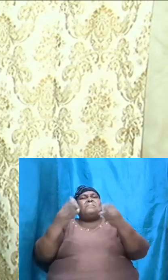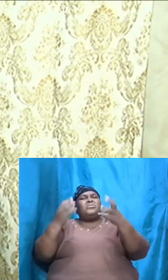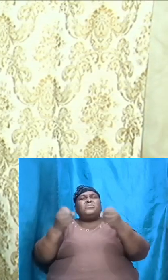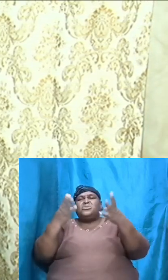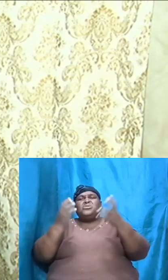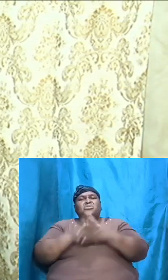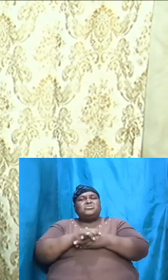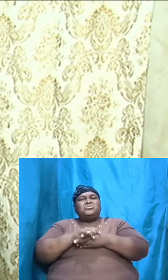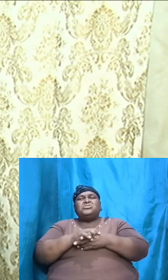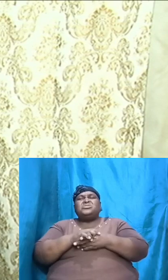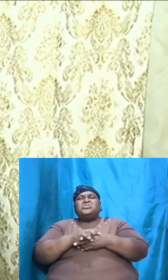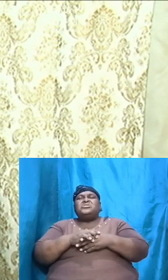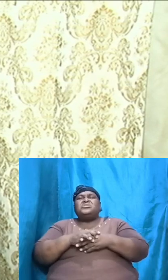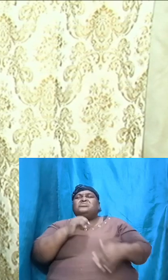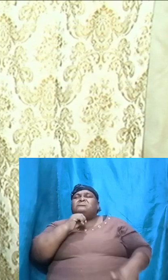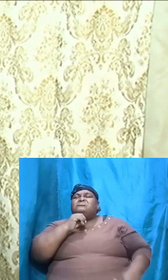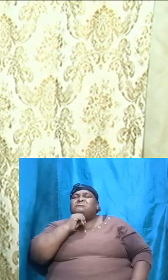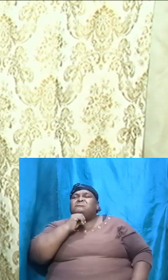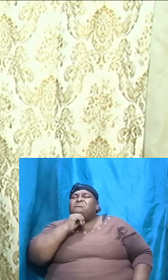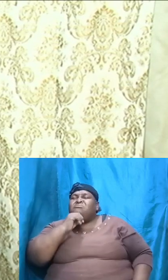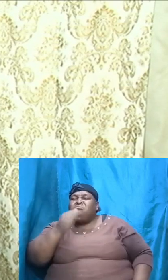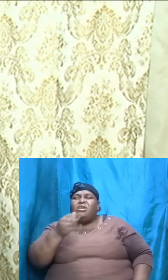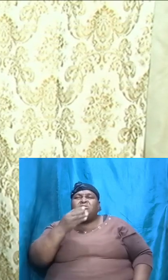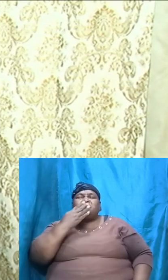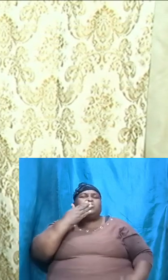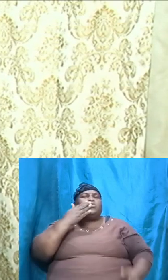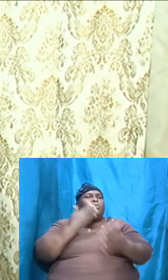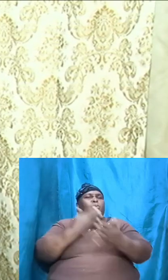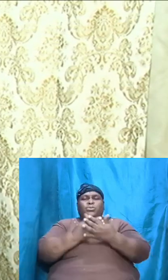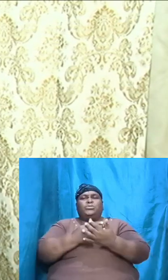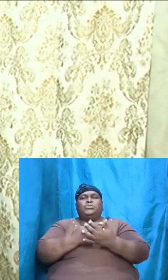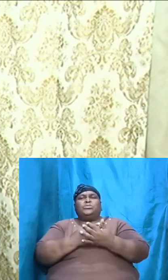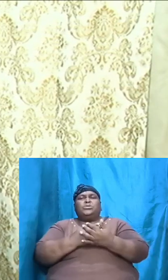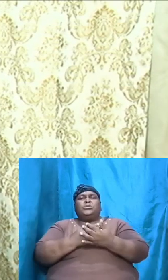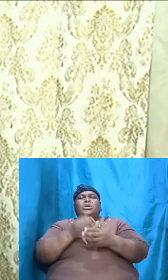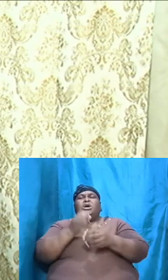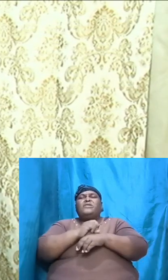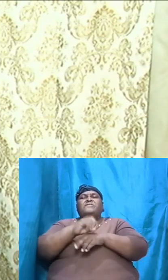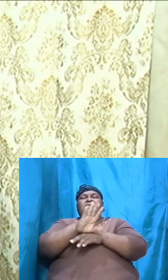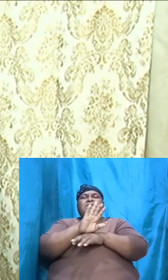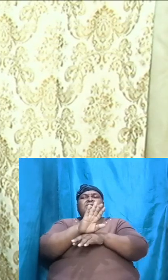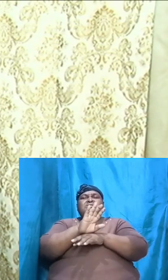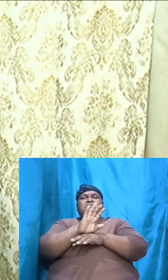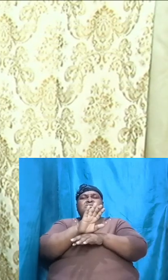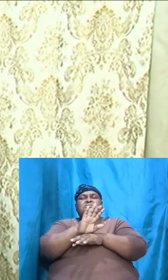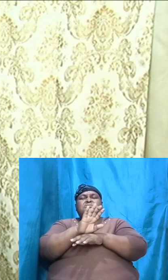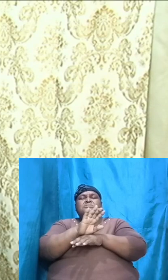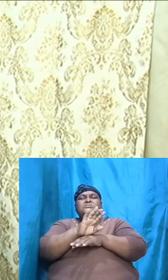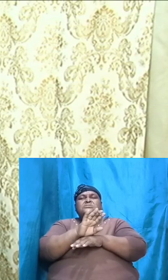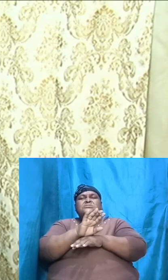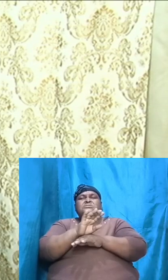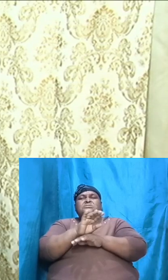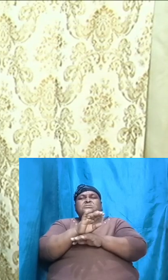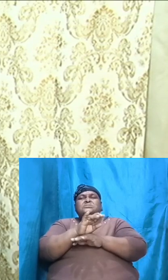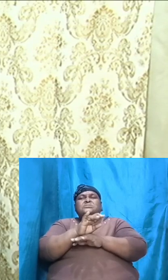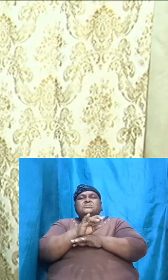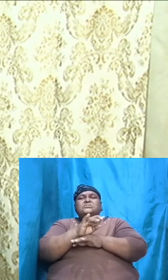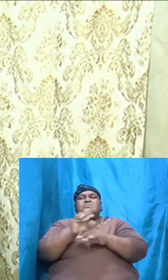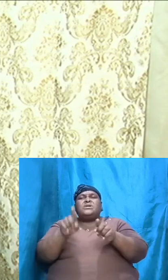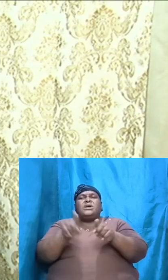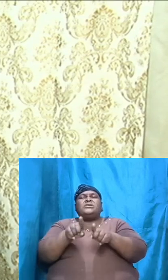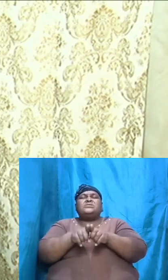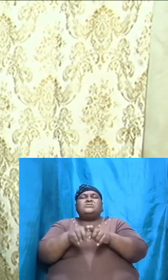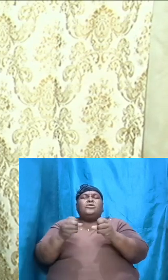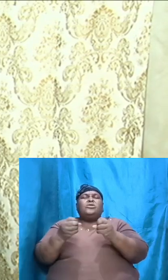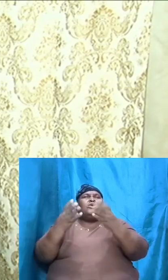yes we must balance our time and nothing is wrong with that and I encourage that and we teach that but as often as